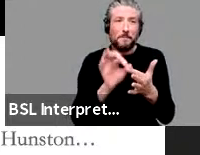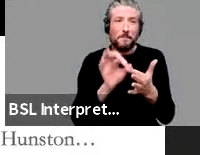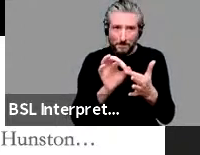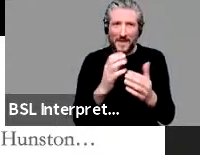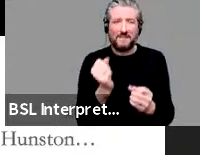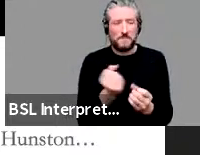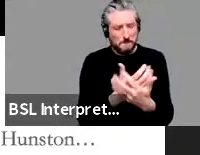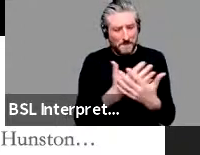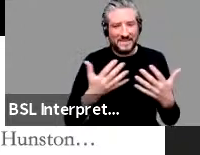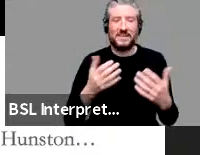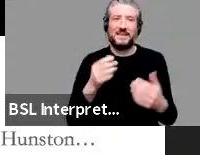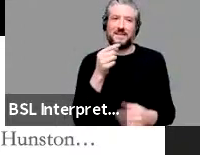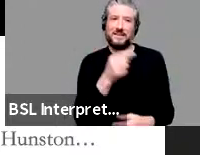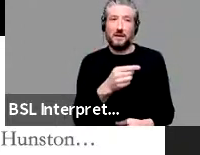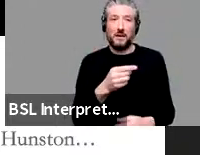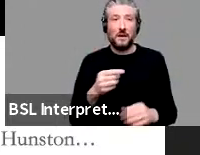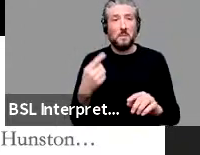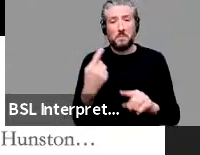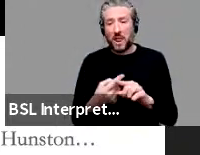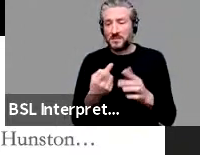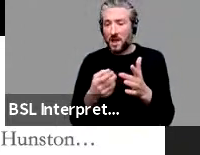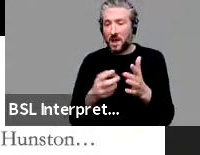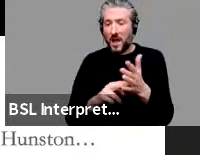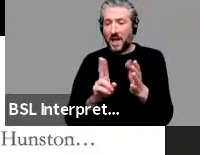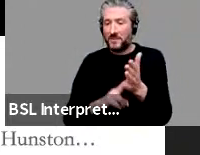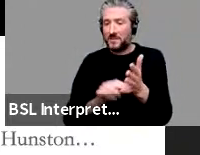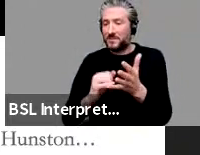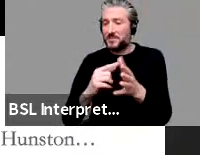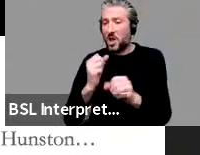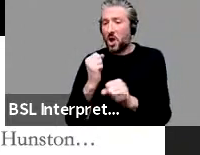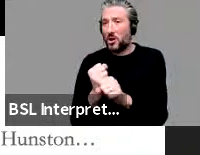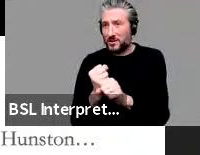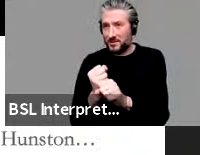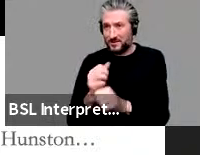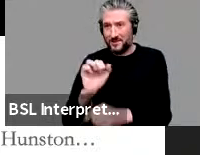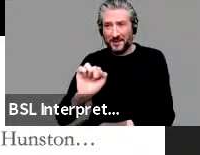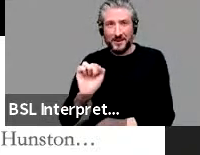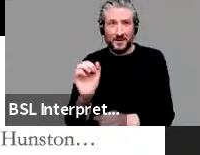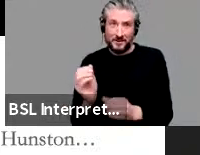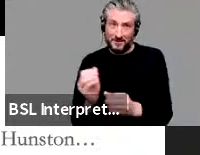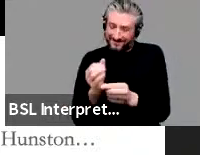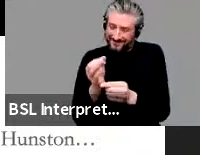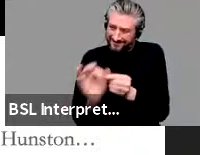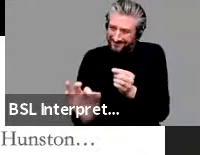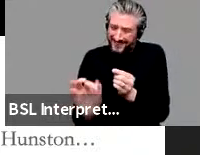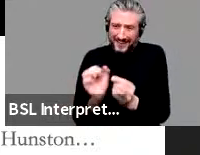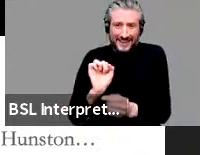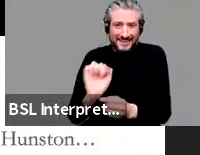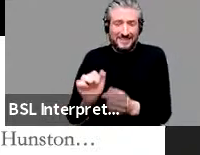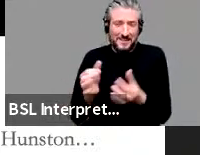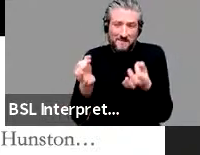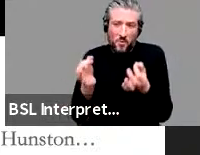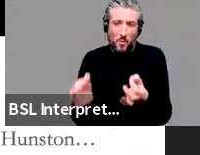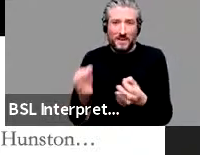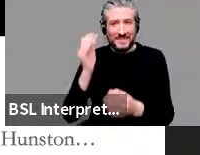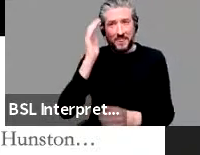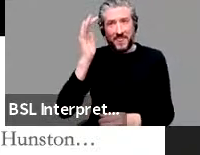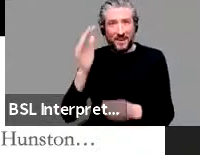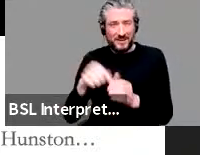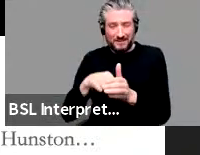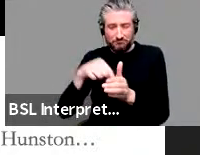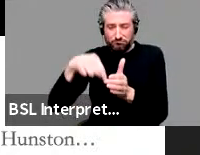course, you know, Ivan Sog had the most detailed formalism of any linguistic theory, I believe. And that